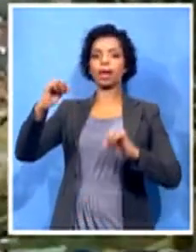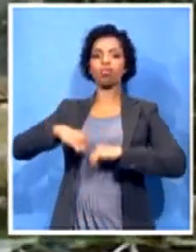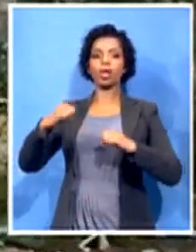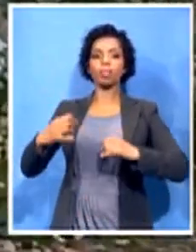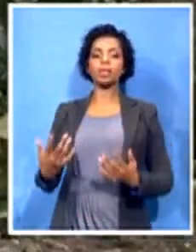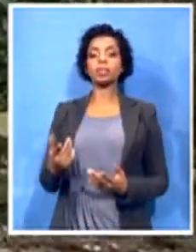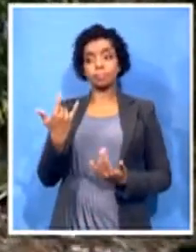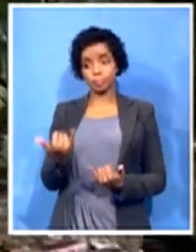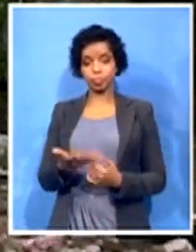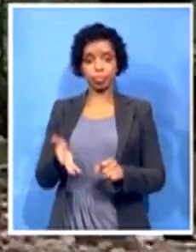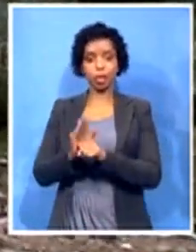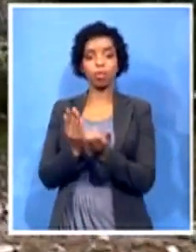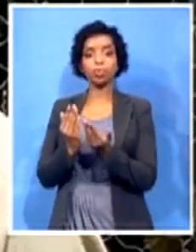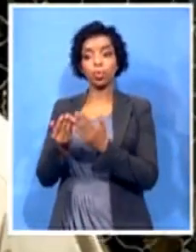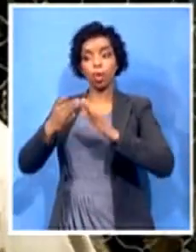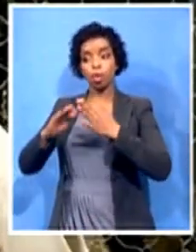legal wrangling and delays.